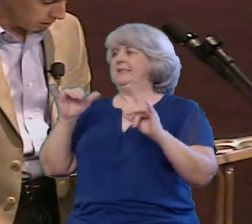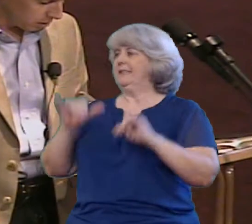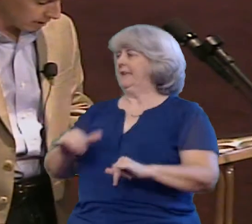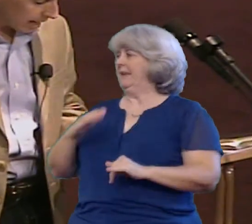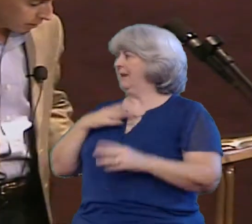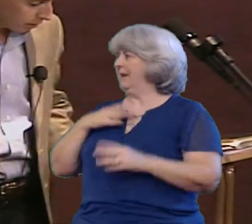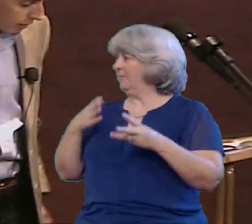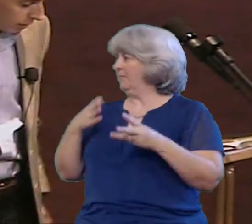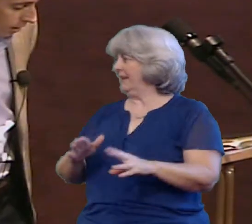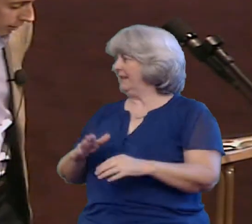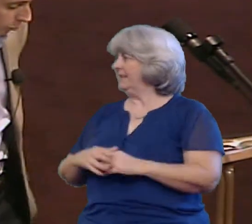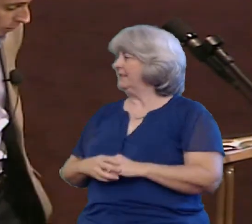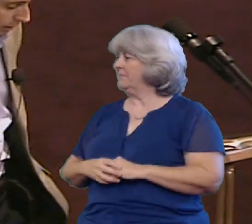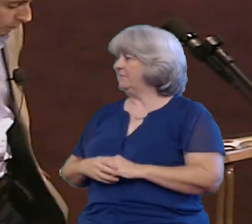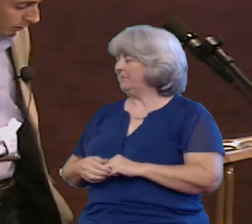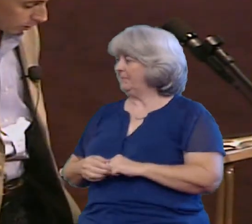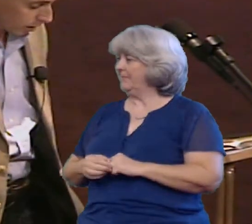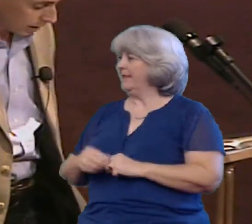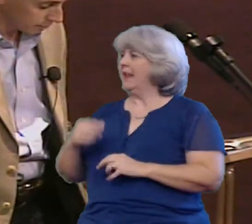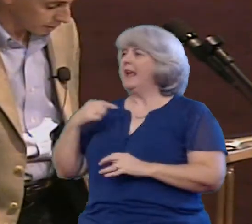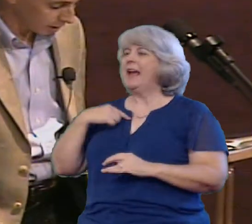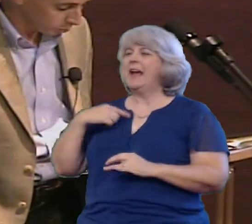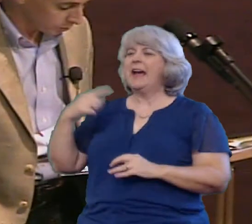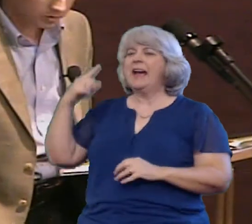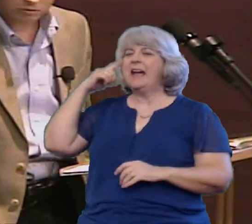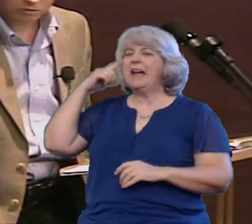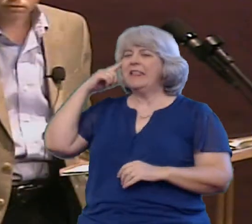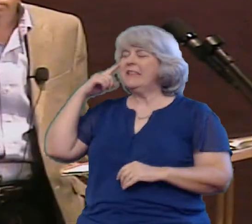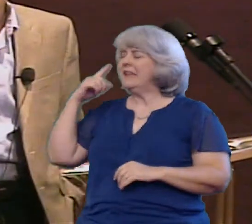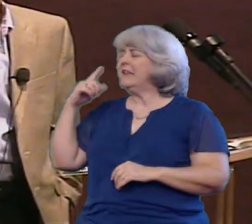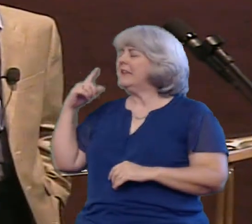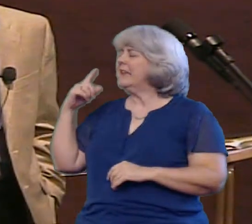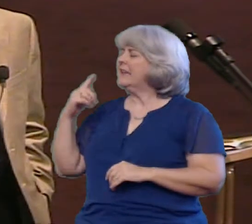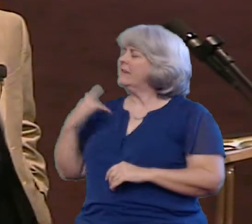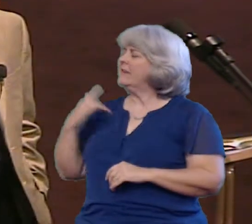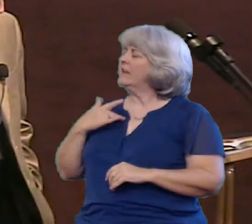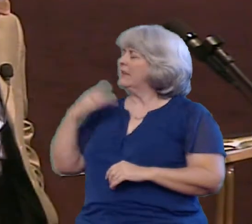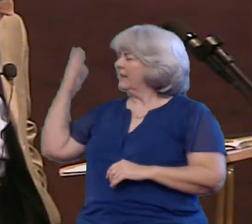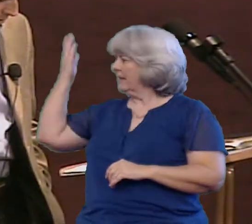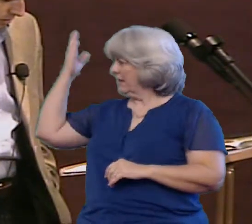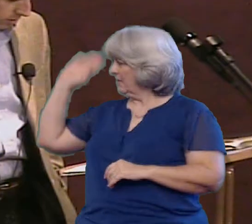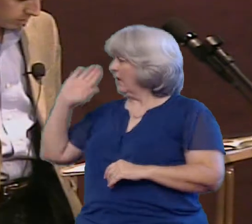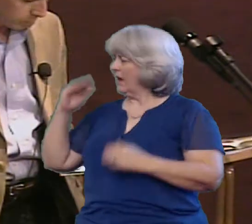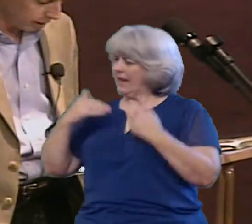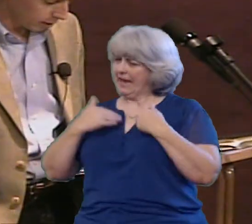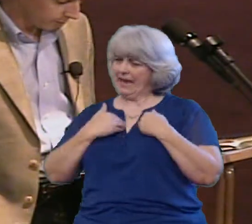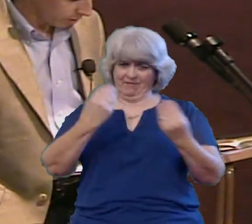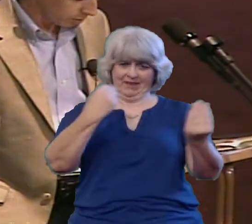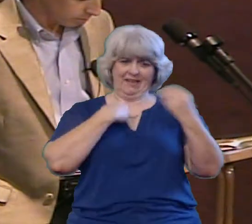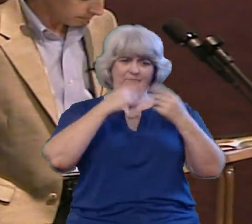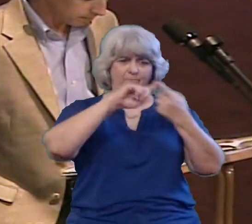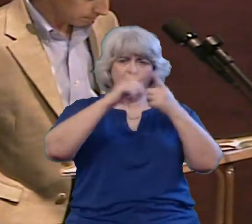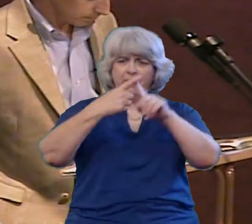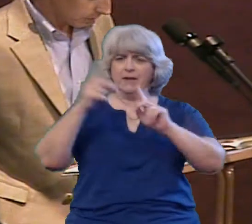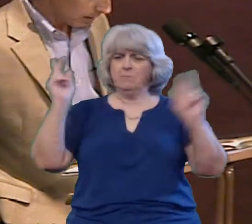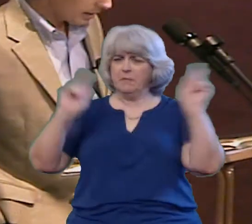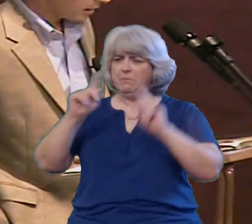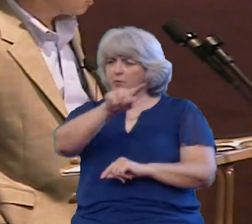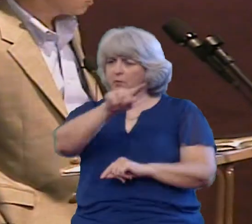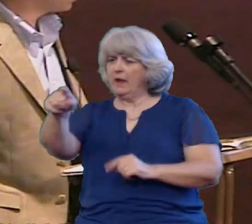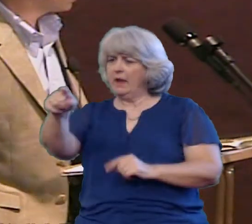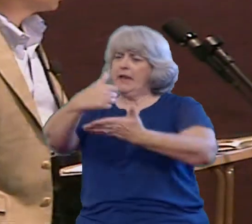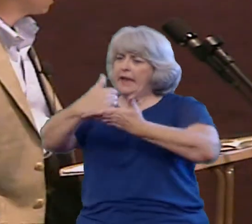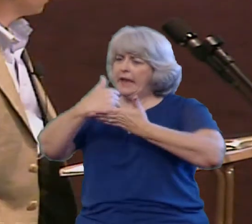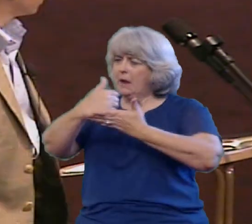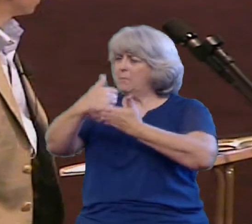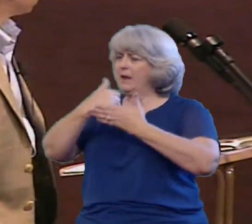You see I believe that God has put people in our lives to help us To guide us To be there for you And it's